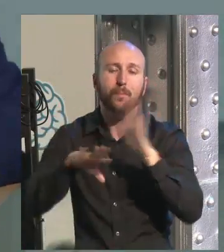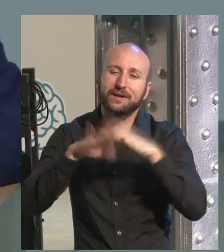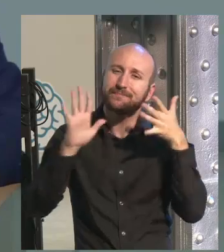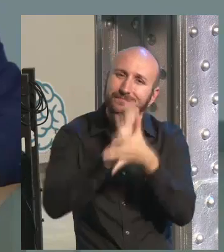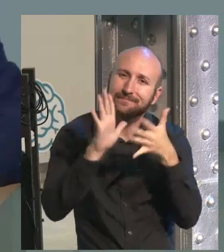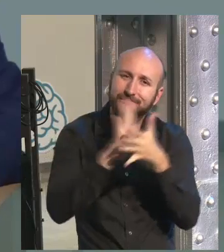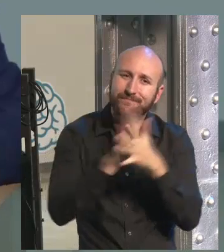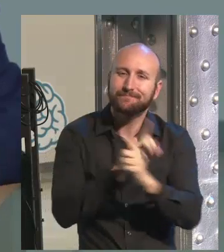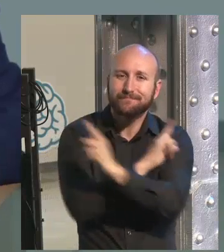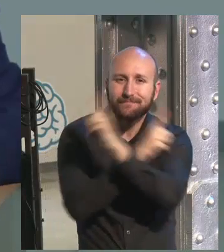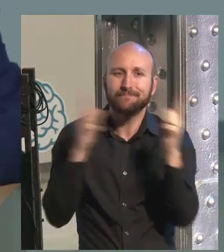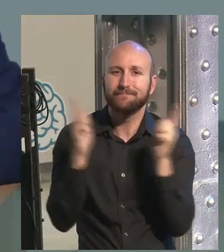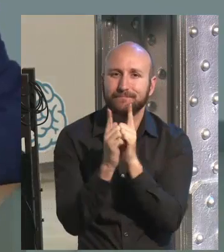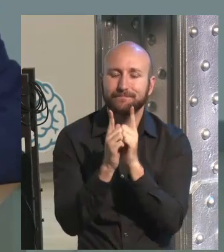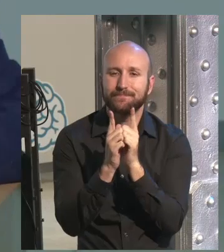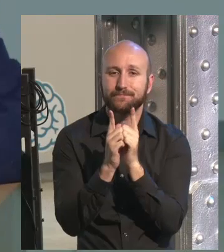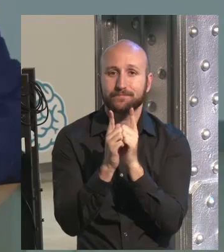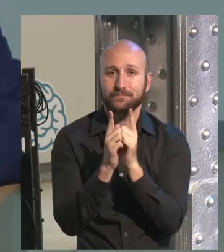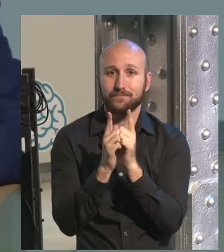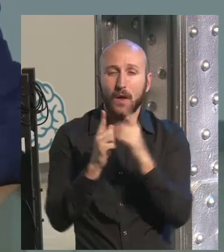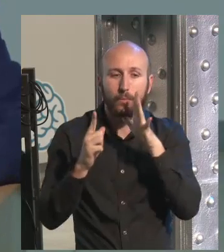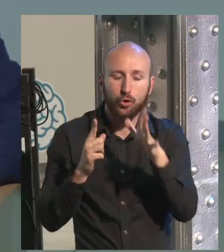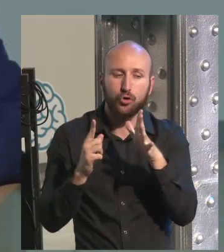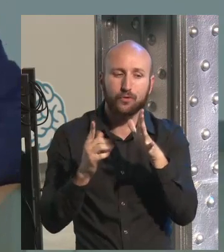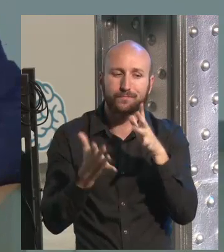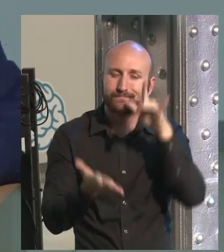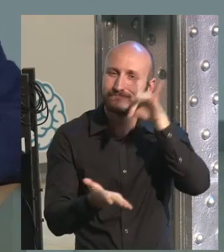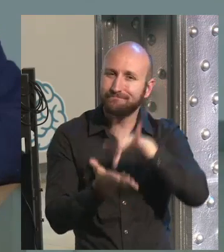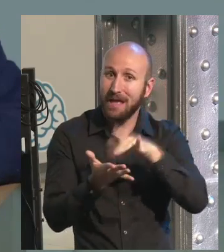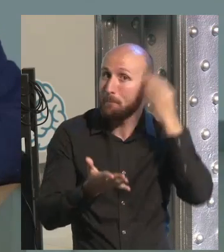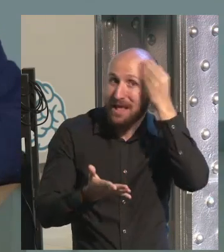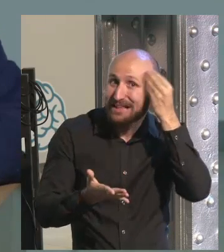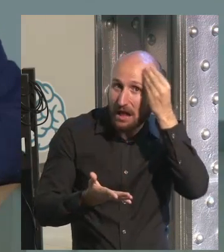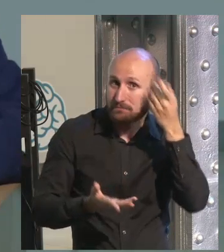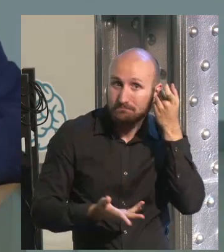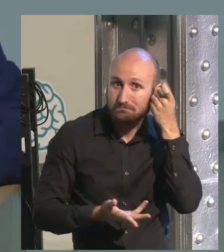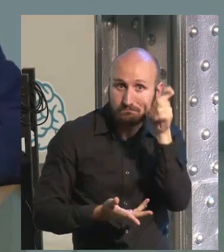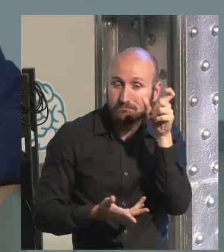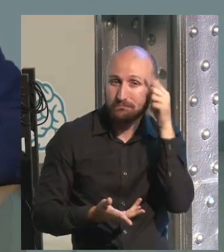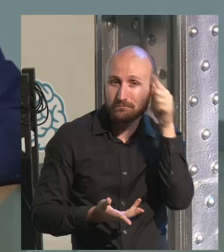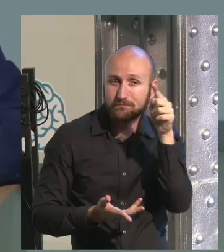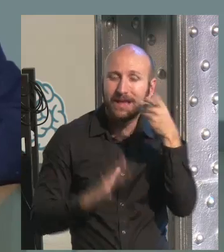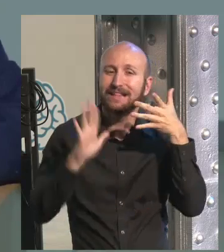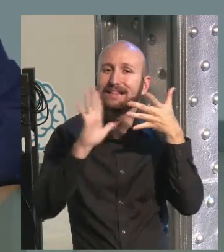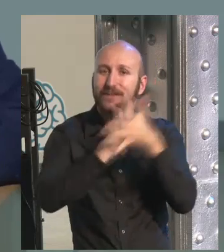another ten minutes to explain to you the way of thinking